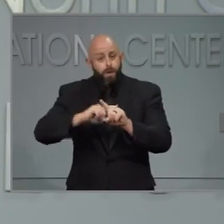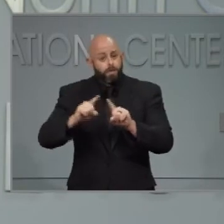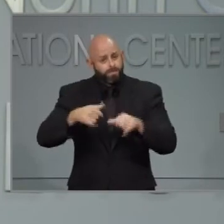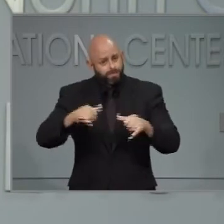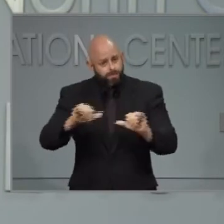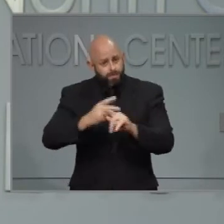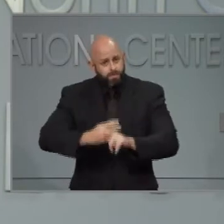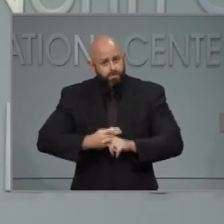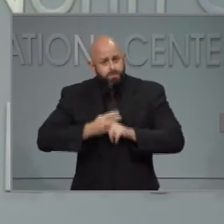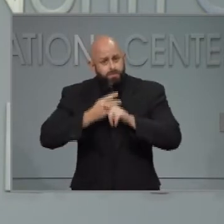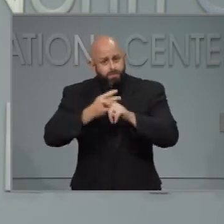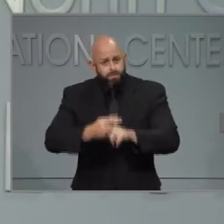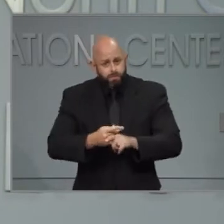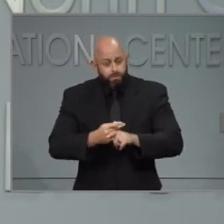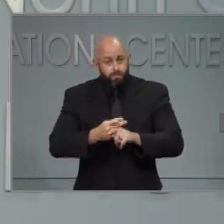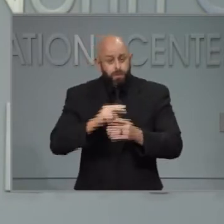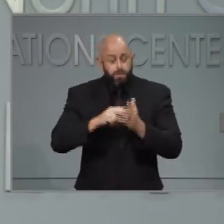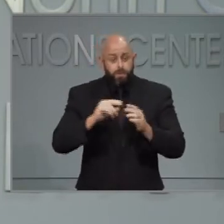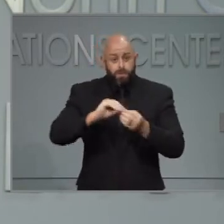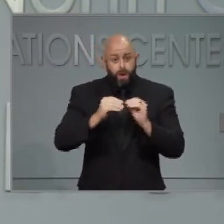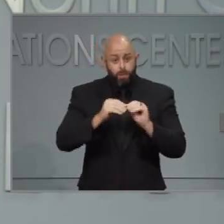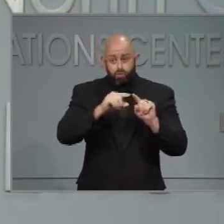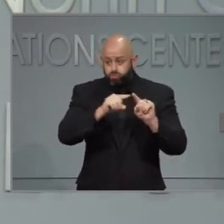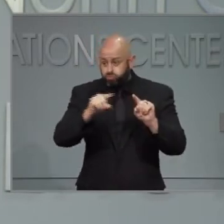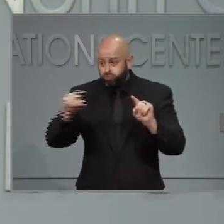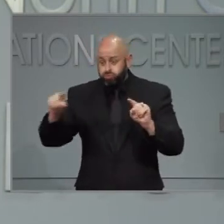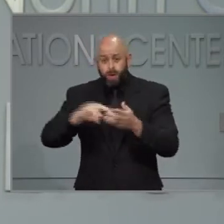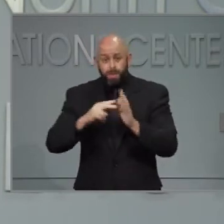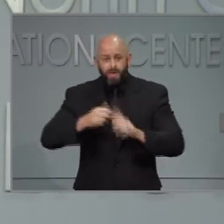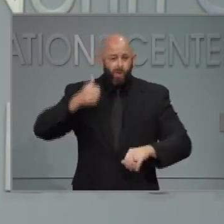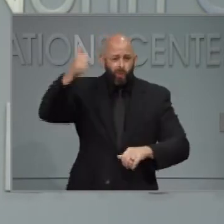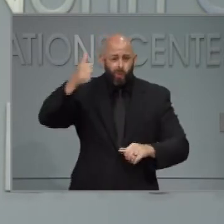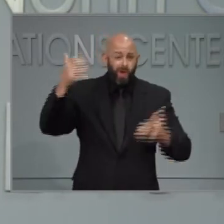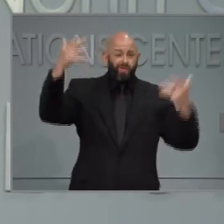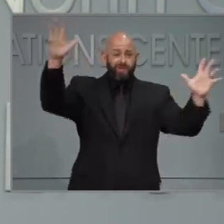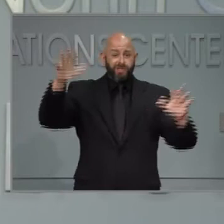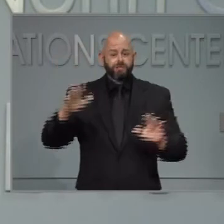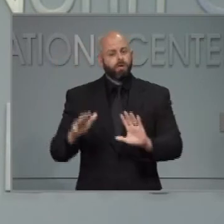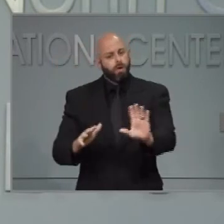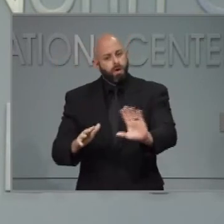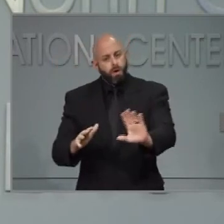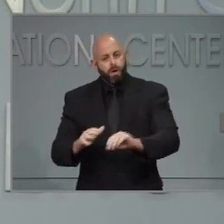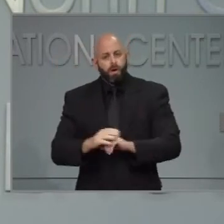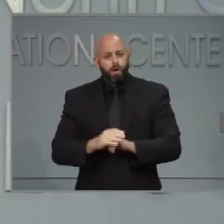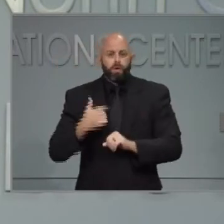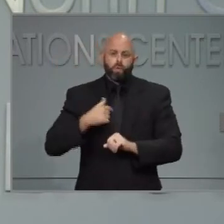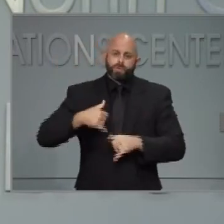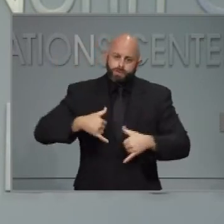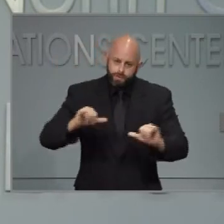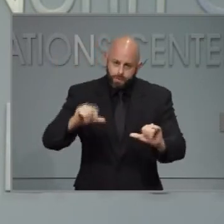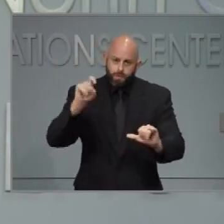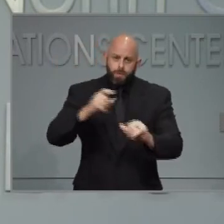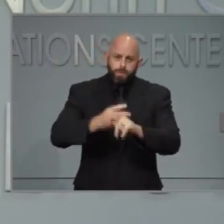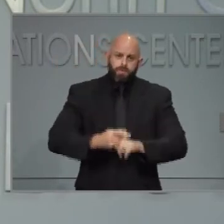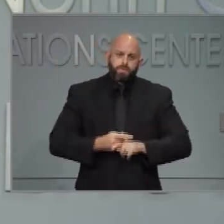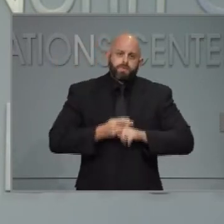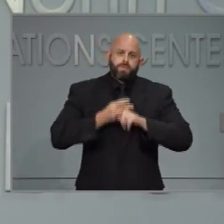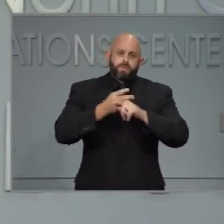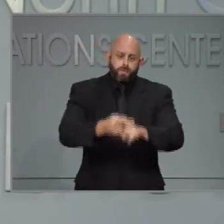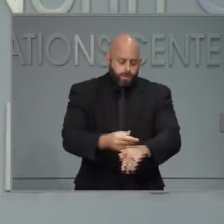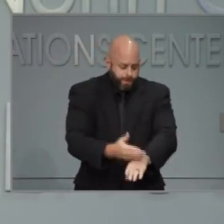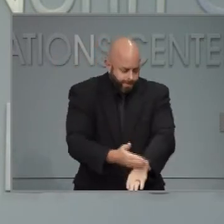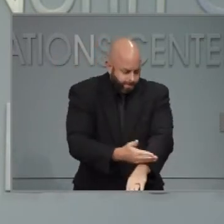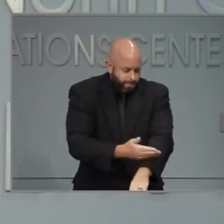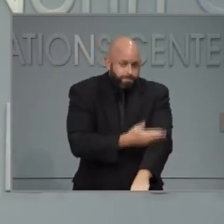Stability isn't victory. The forest isn't as thick, but we're not out of the woods. Right